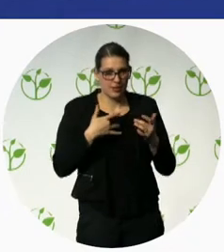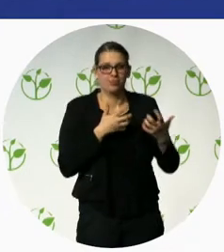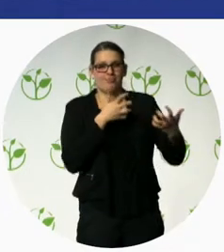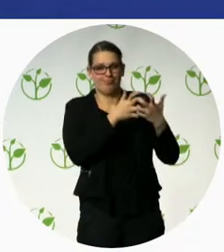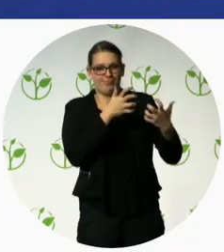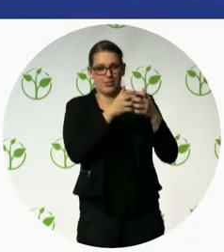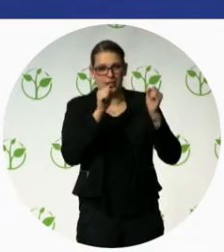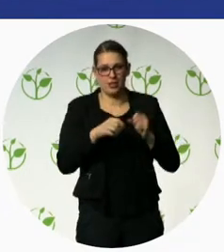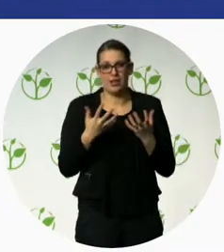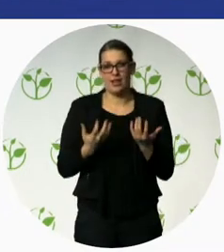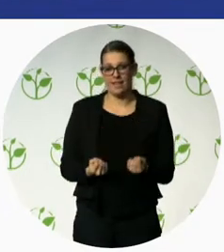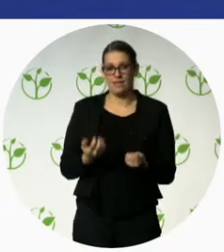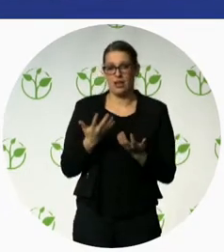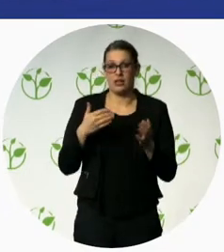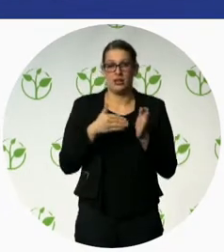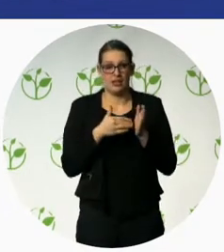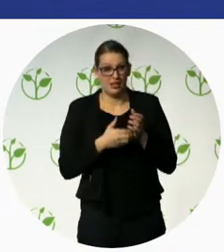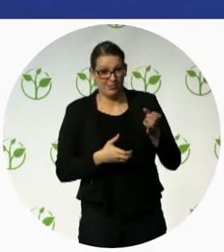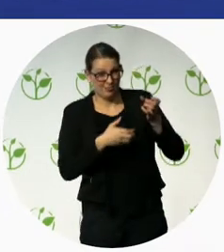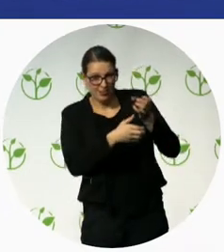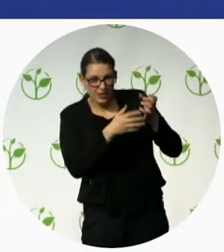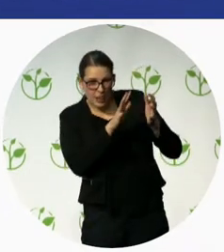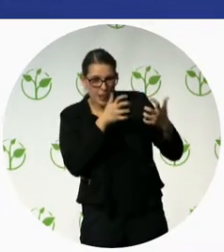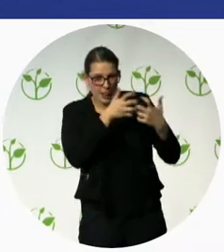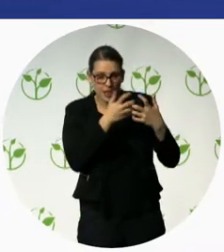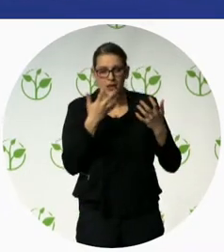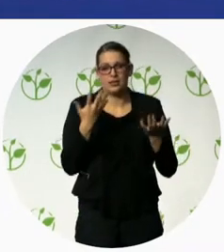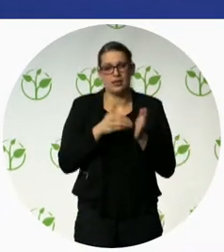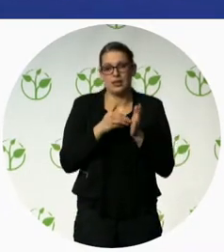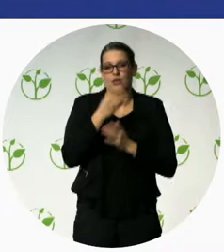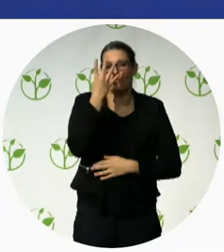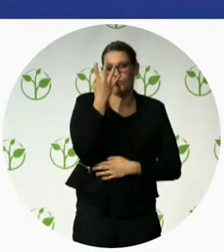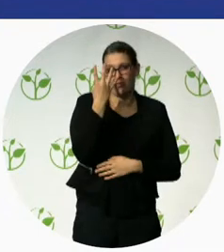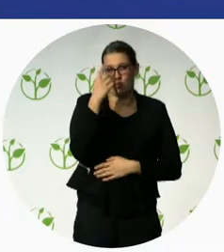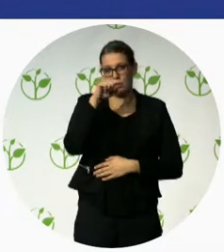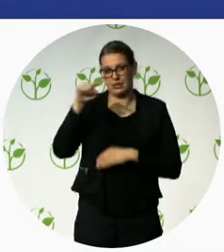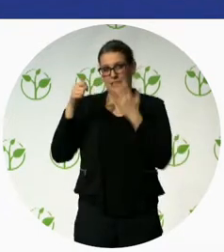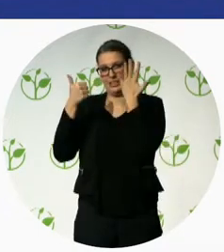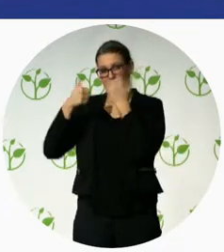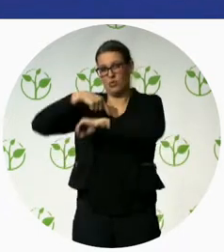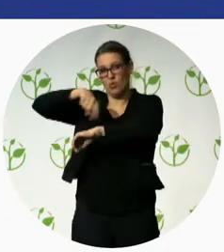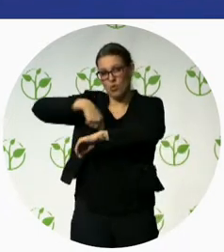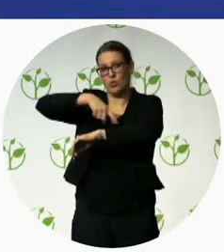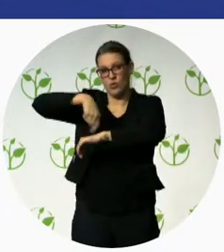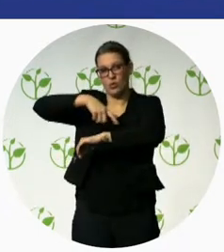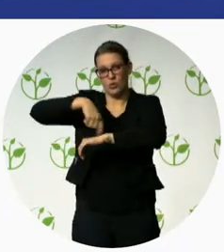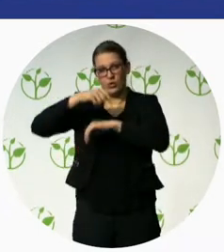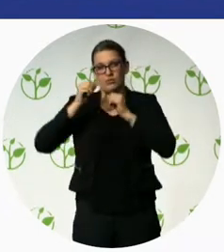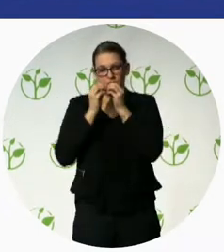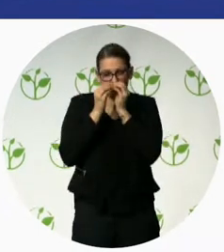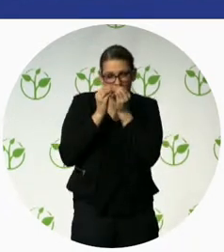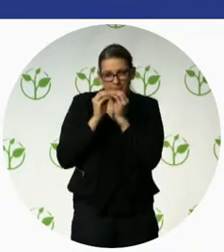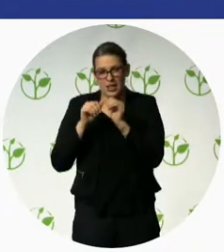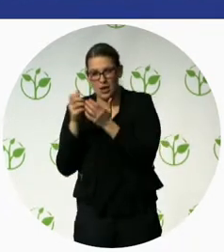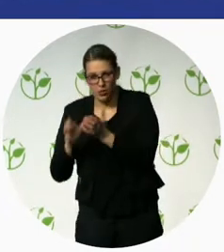what has been our impact so far we have fitted more than half a million limbs in